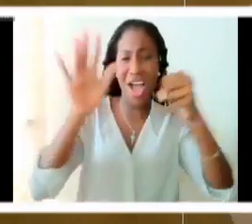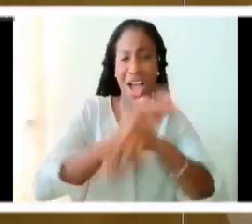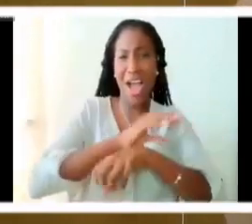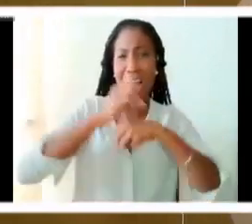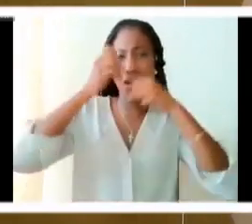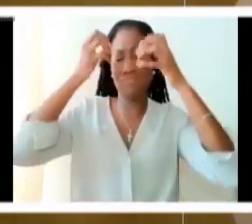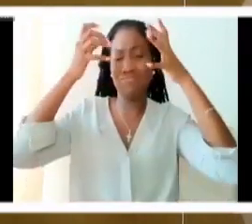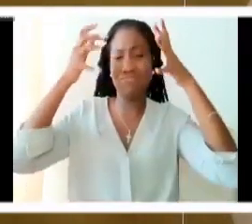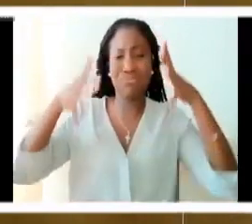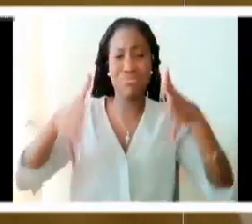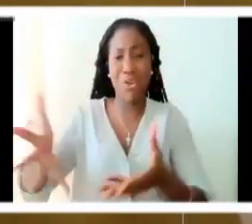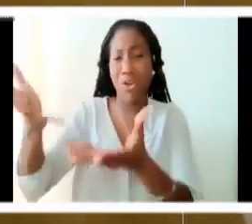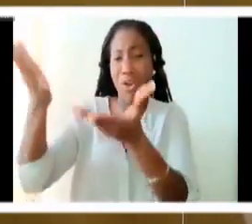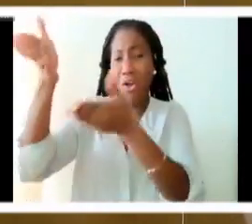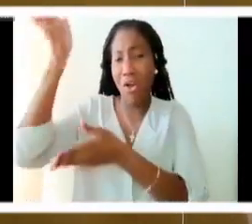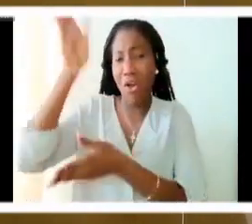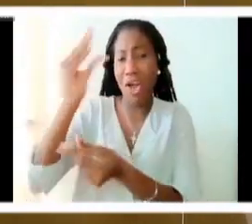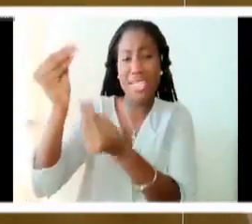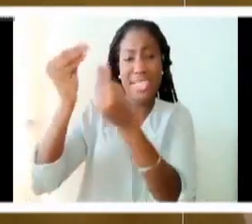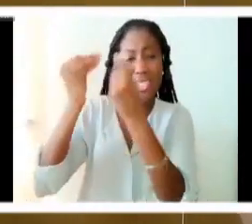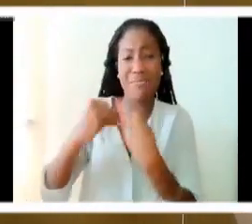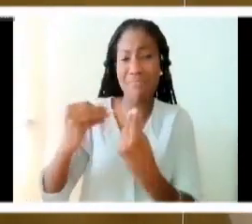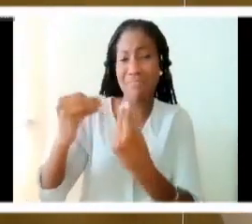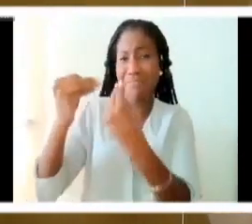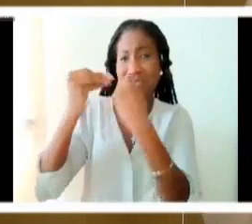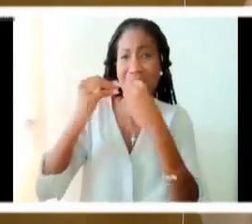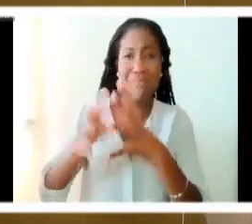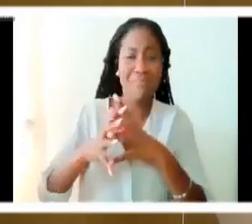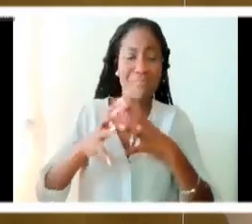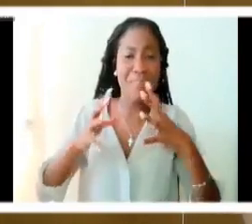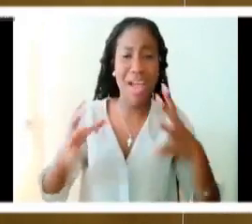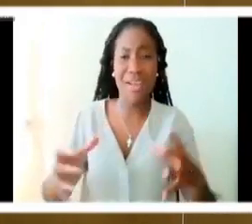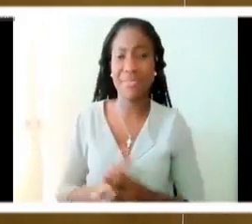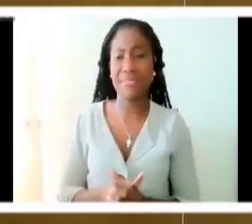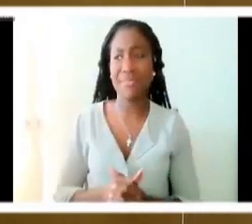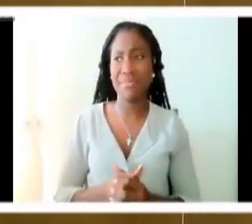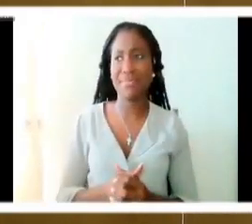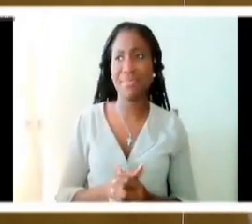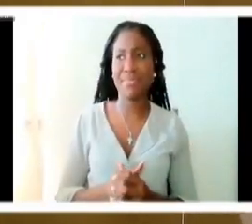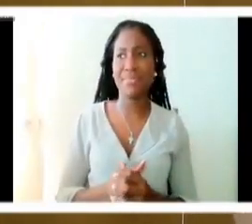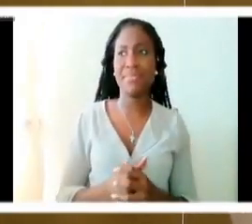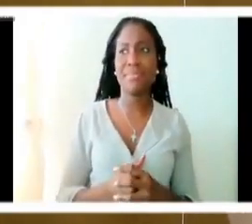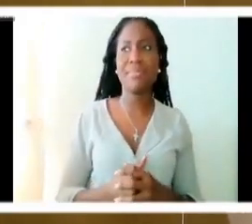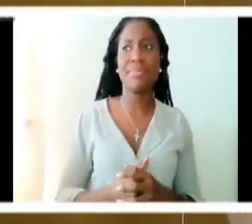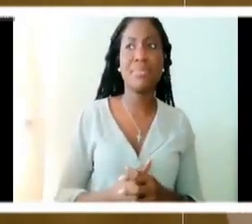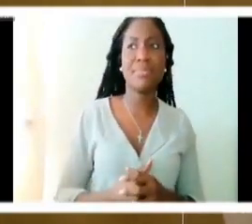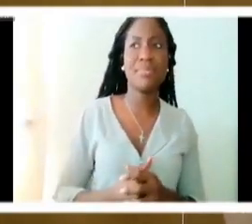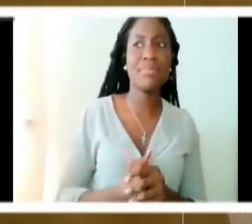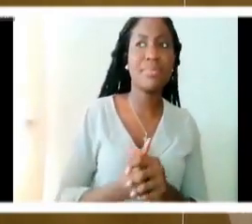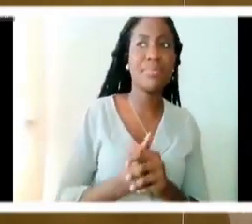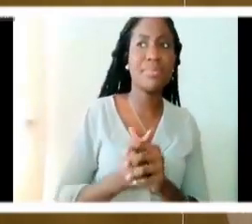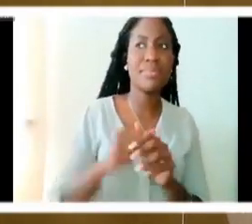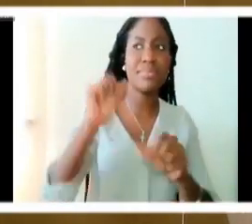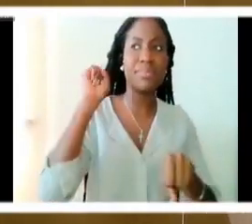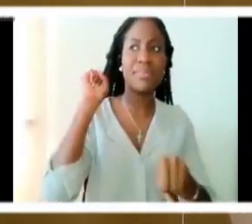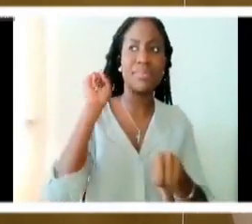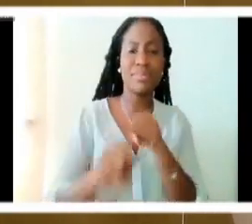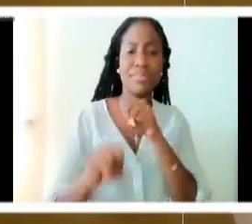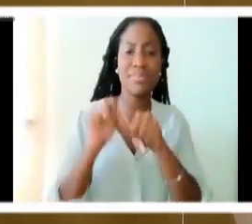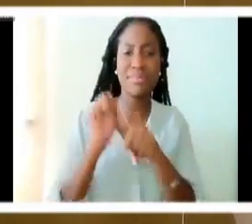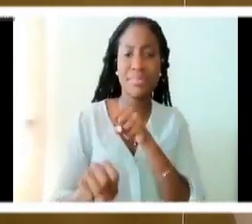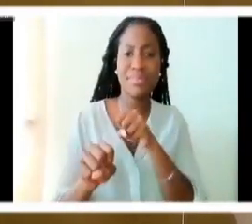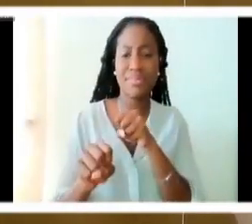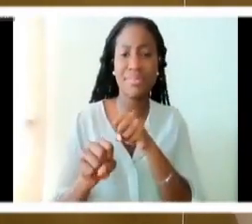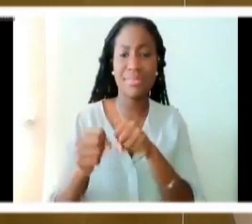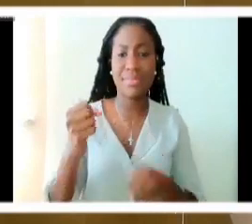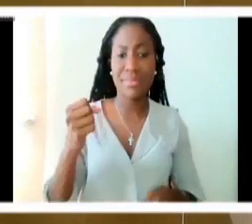gives God gives back to us so go into all the nations make disciples of all the nations so not only are we called to be